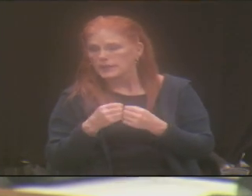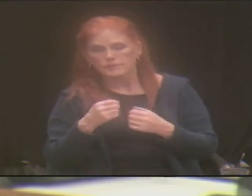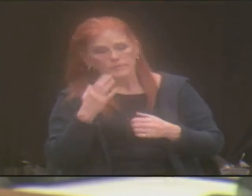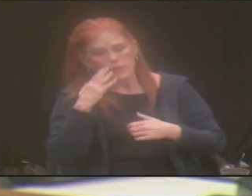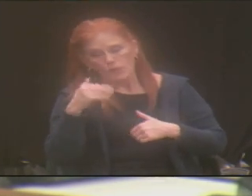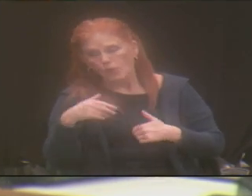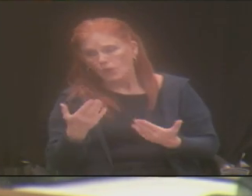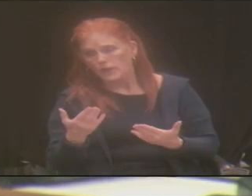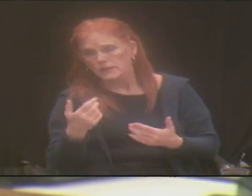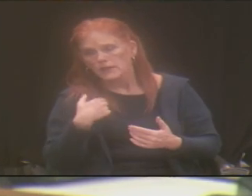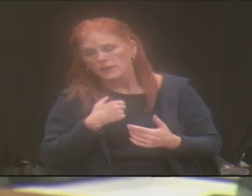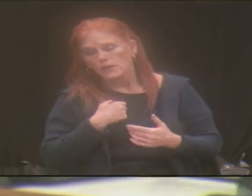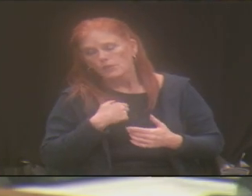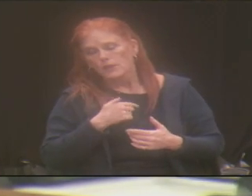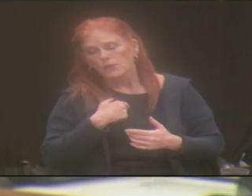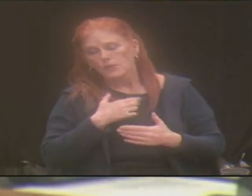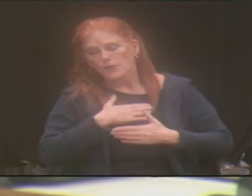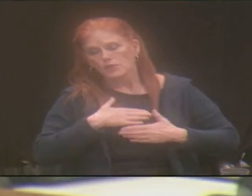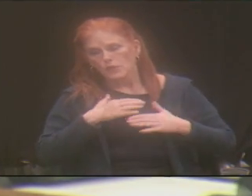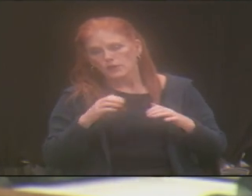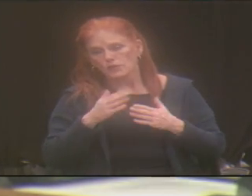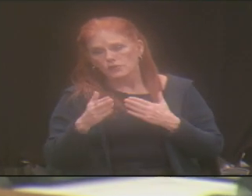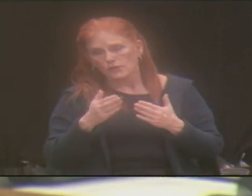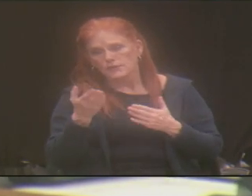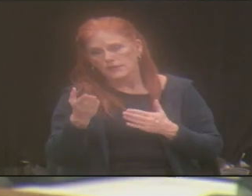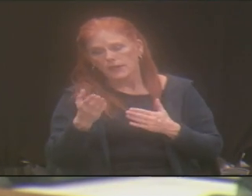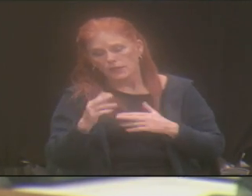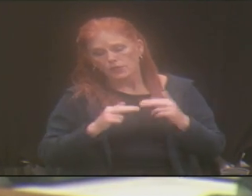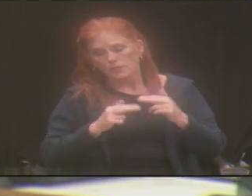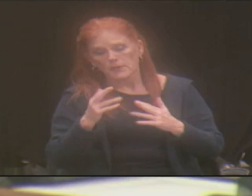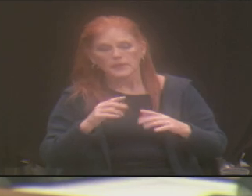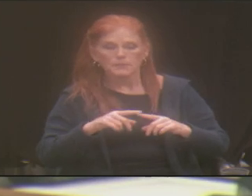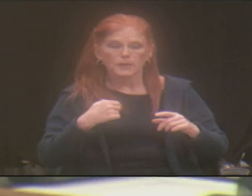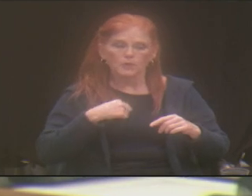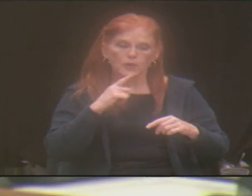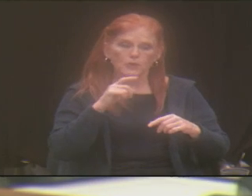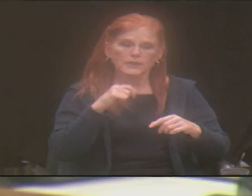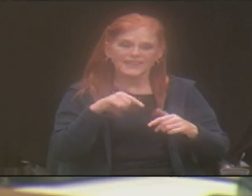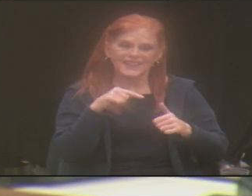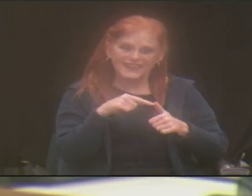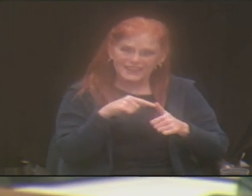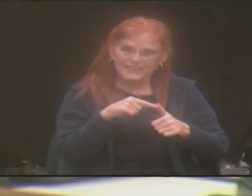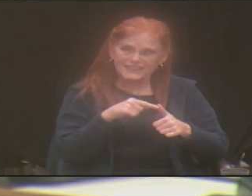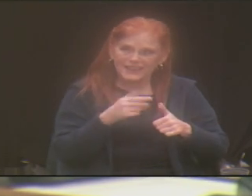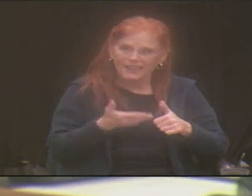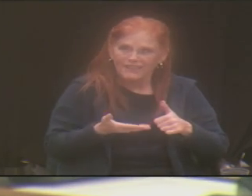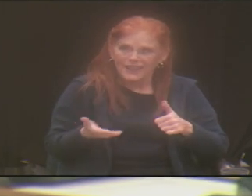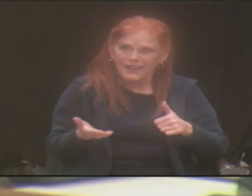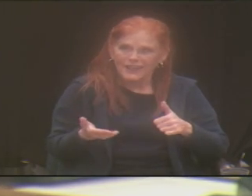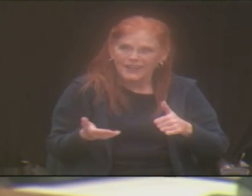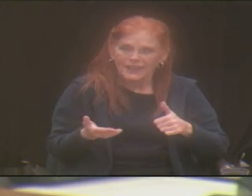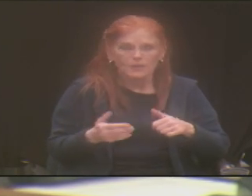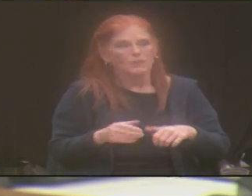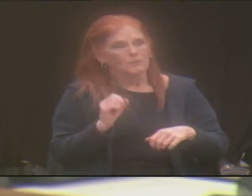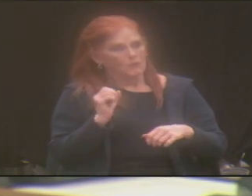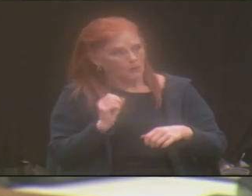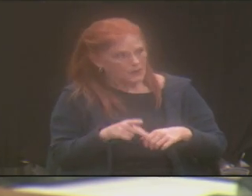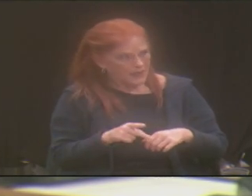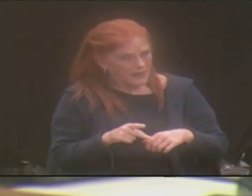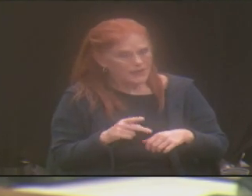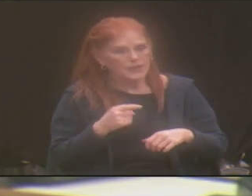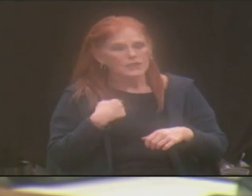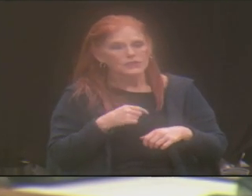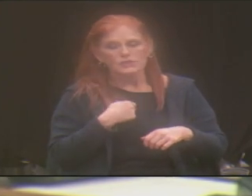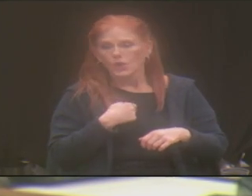We would love to do services in your building but we really need this item. Okay? So then we